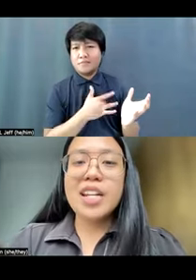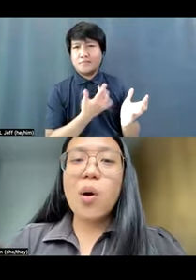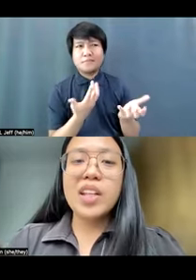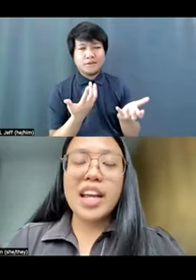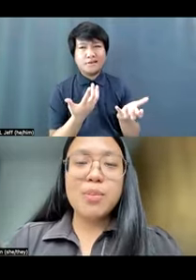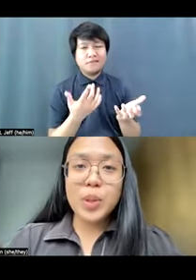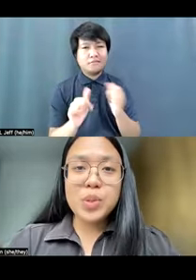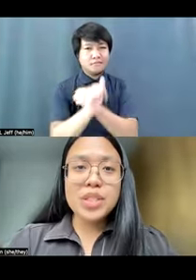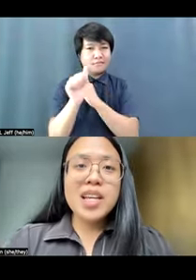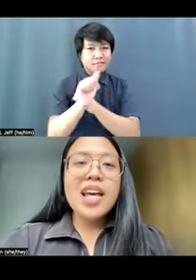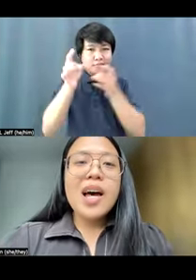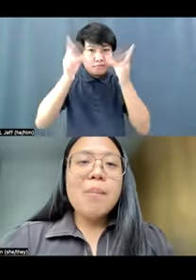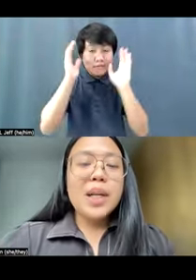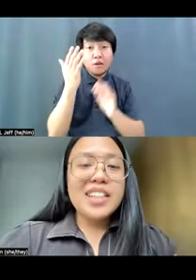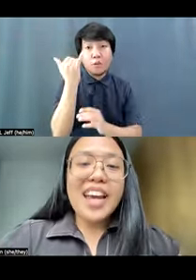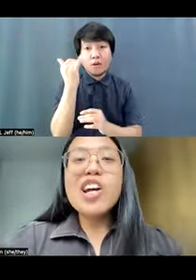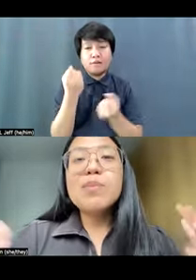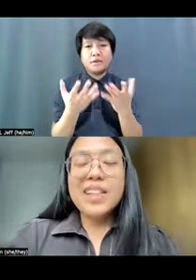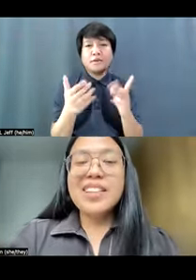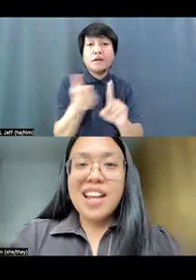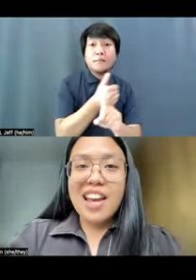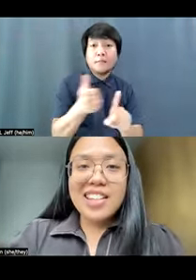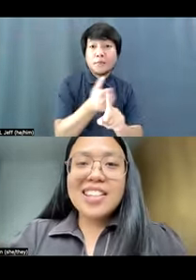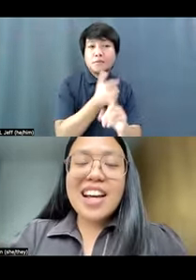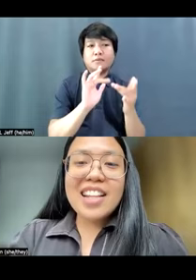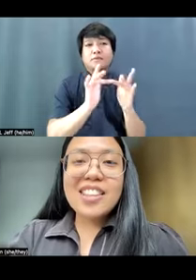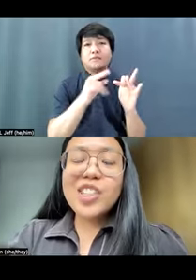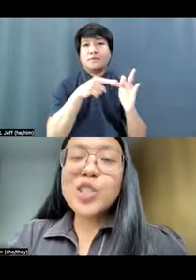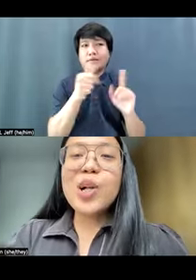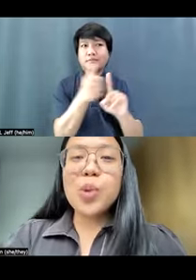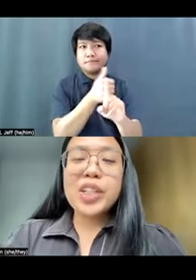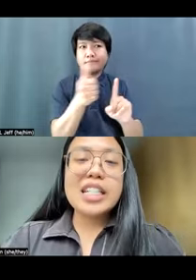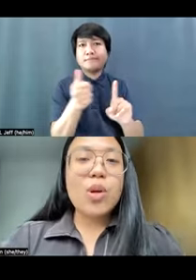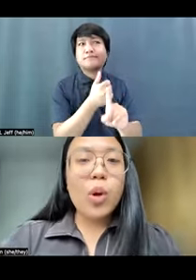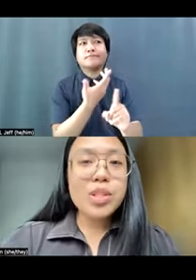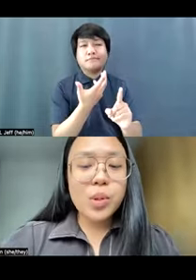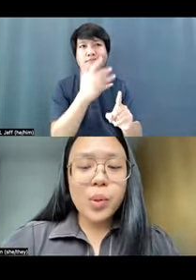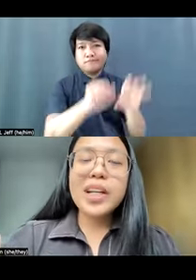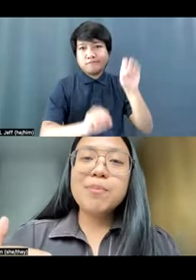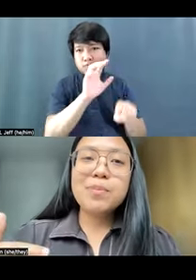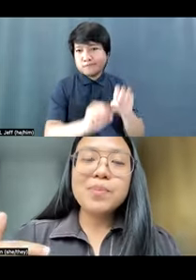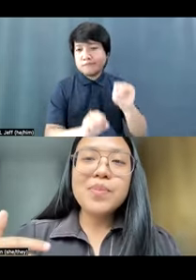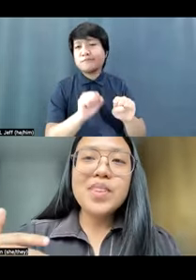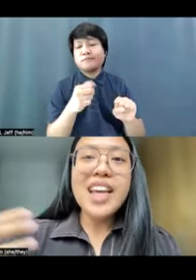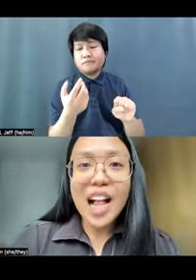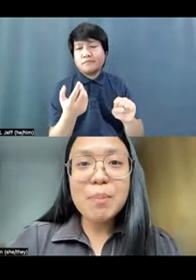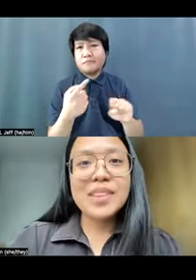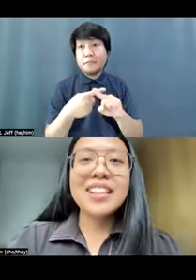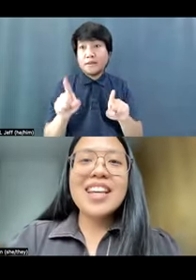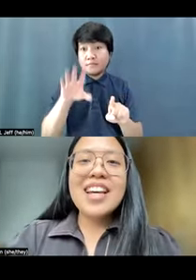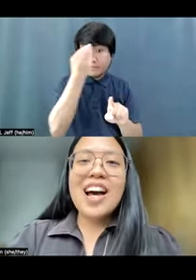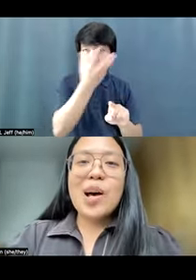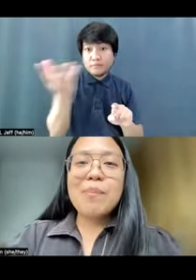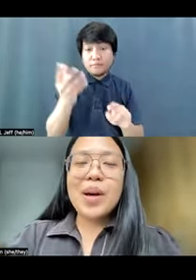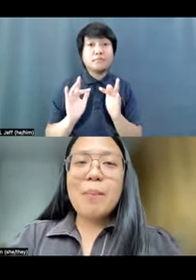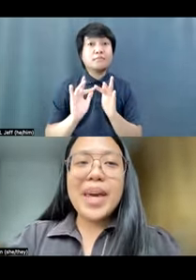and online abuse, but it cannot be denied that the digital world has also helped